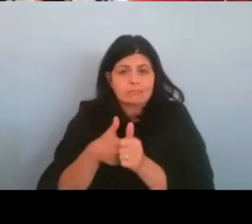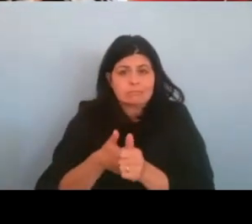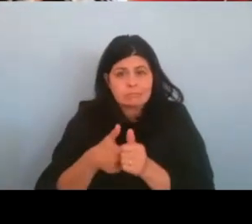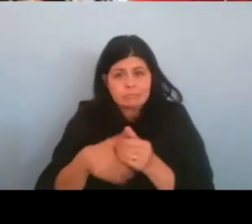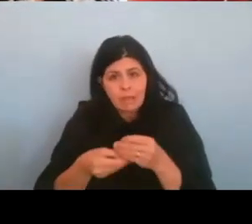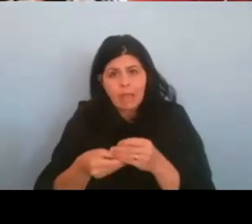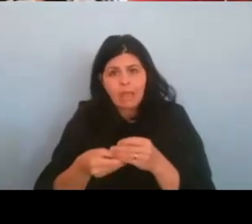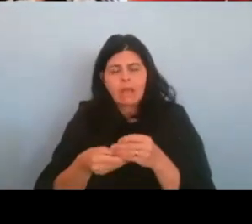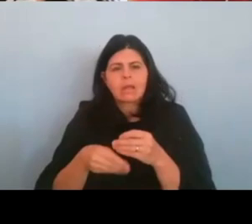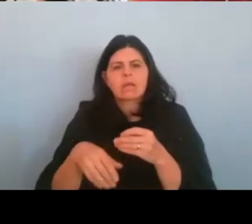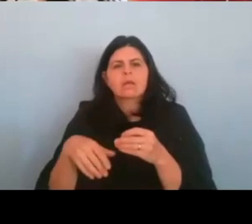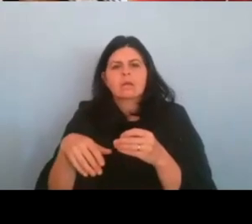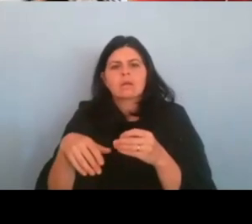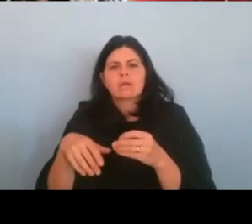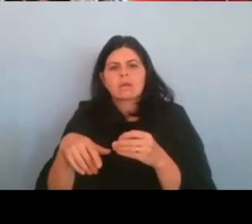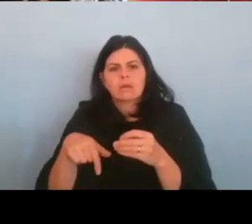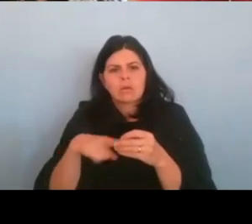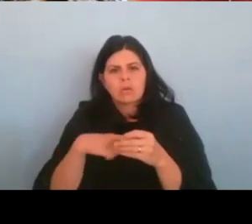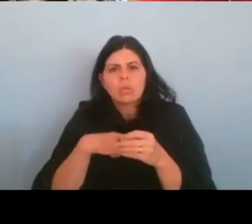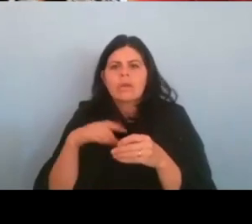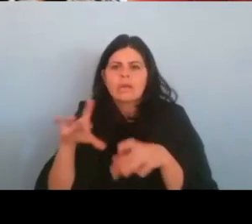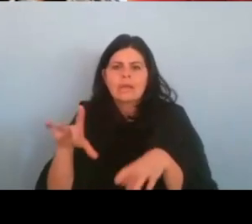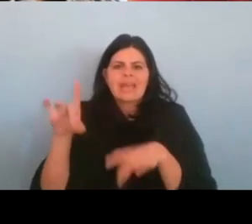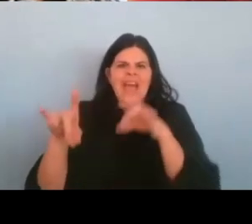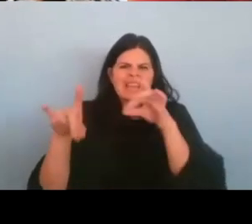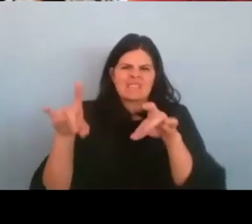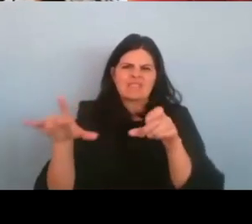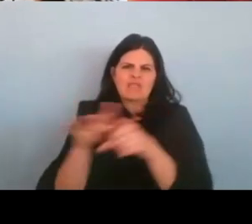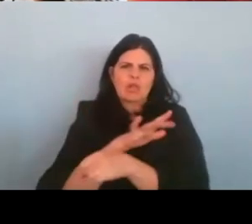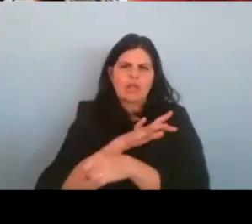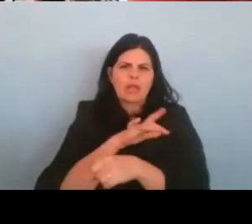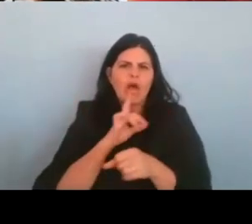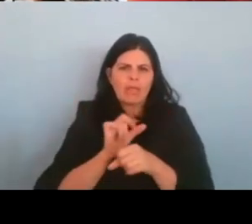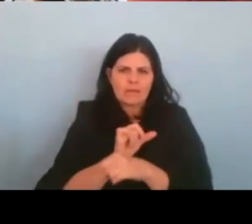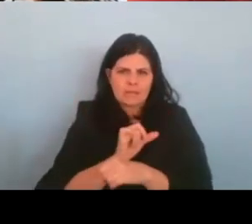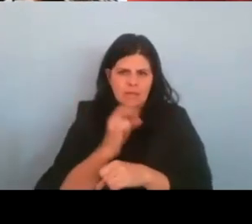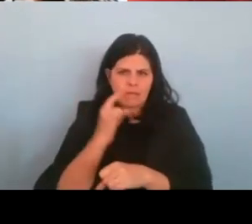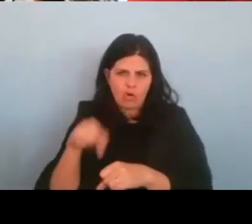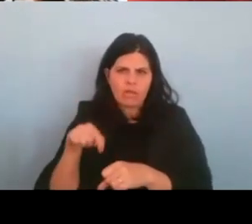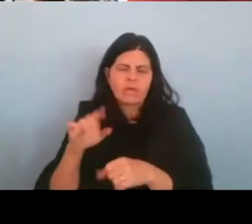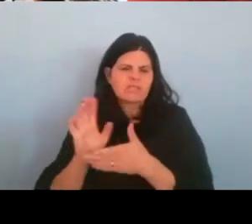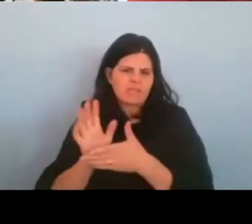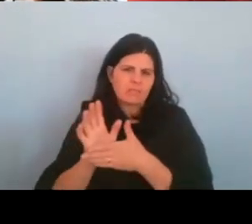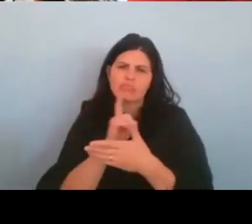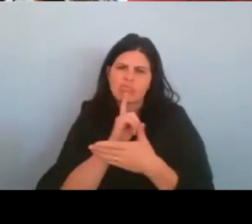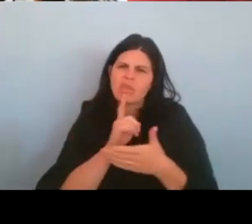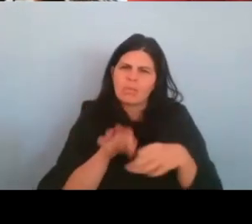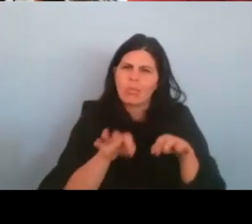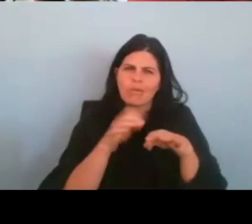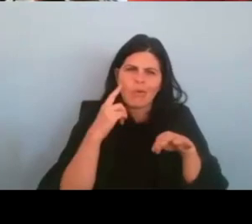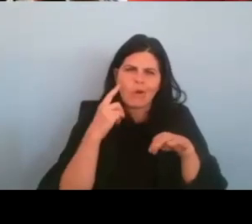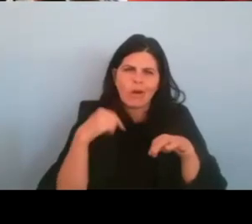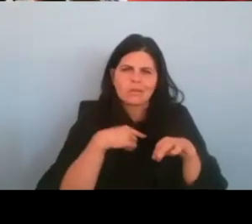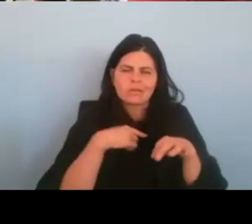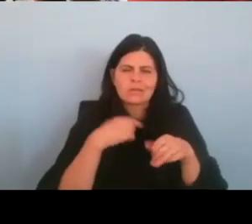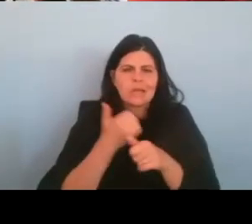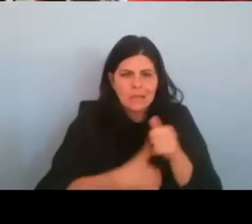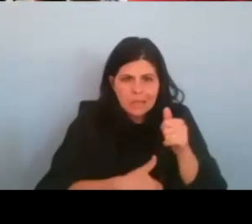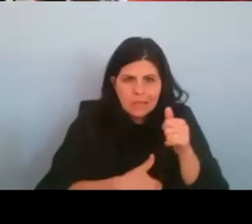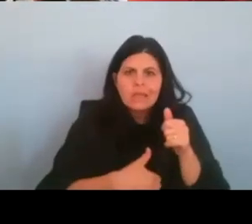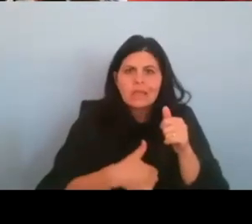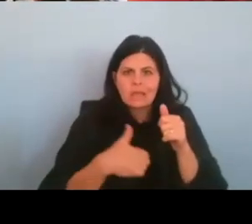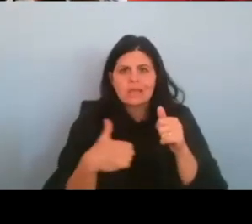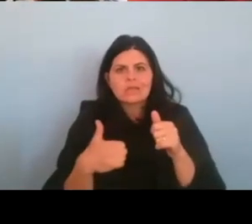completely authentically for this film. It was really important to us. So, um, every Jewish role was played by a Jewish